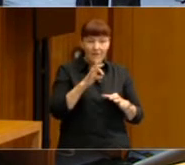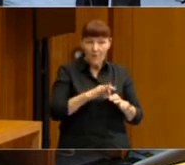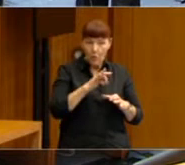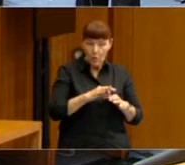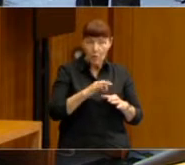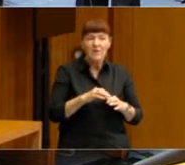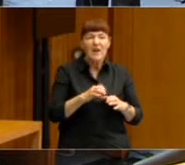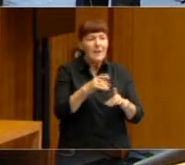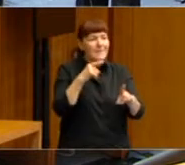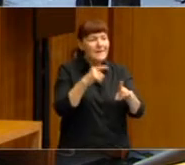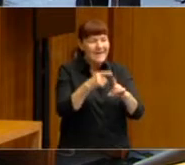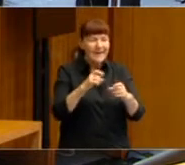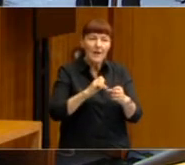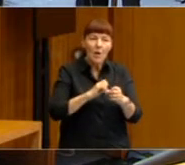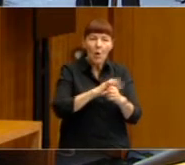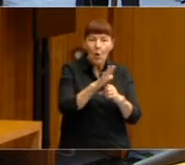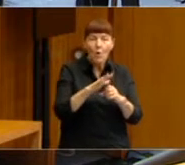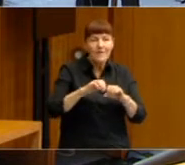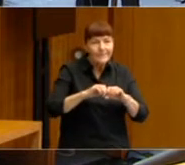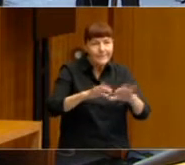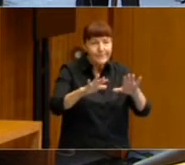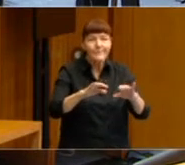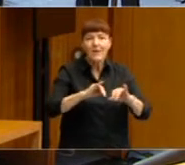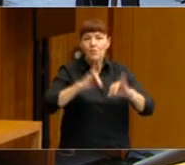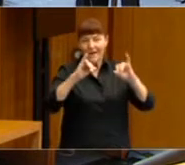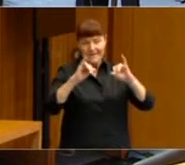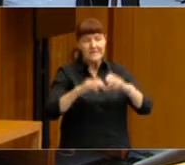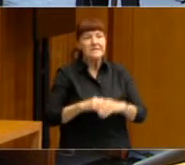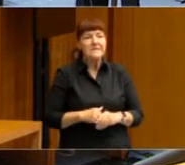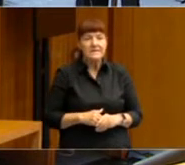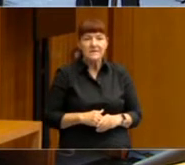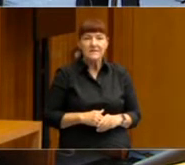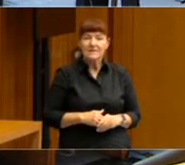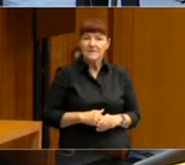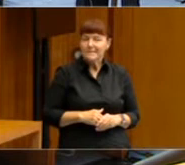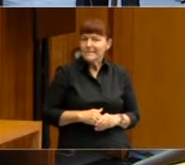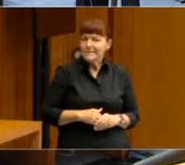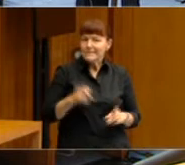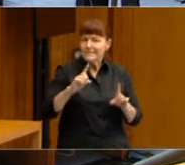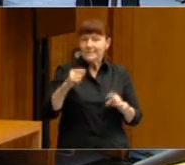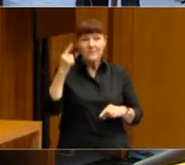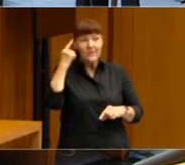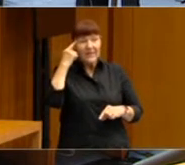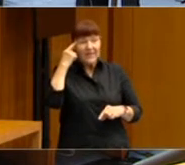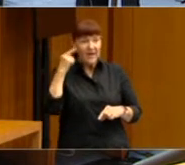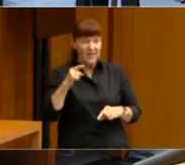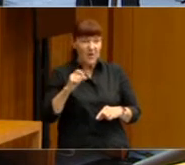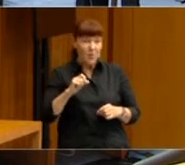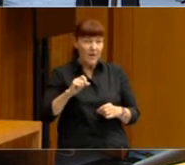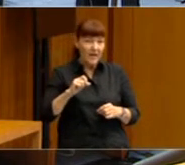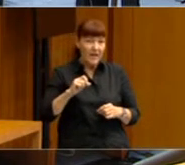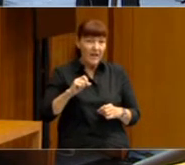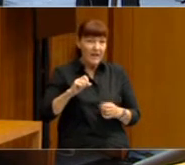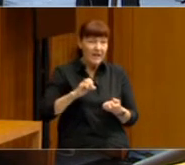COVID-19 coronavirus crisis, how do you see that influencing the